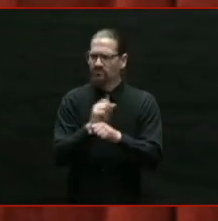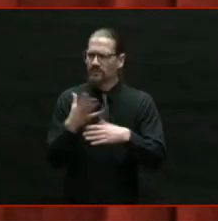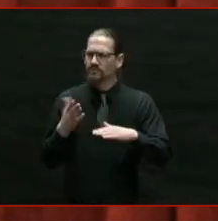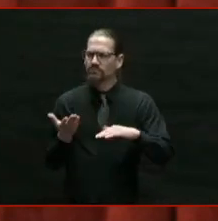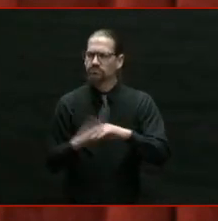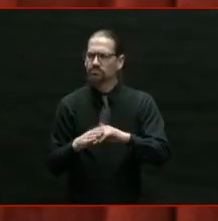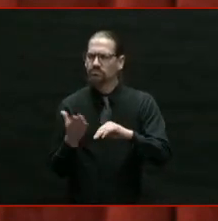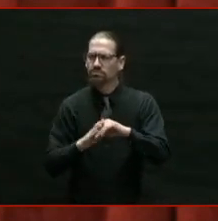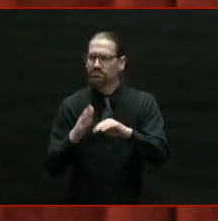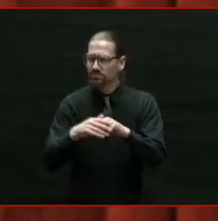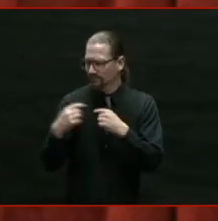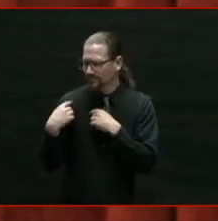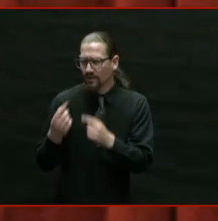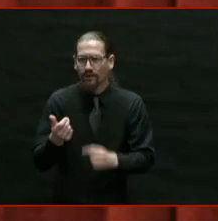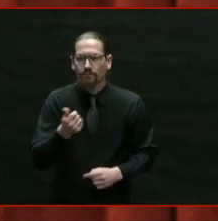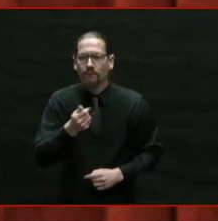raise.